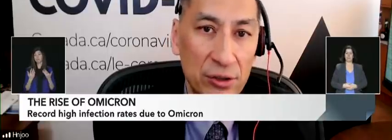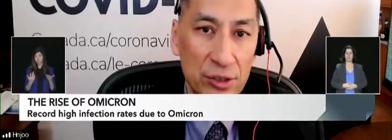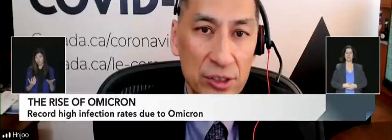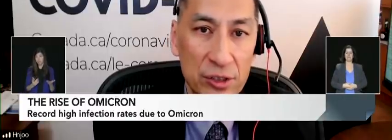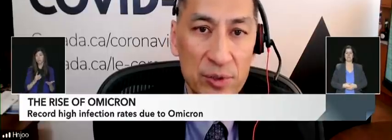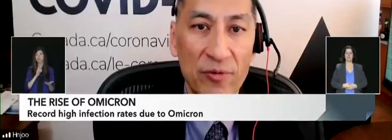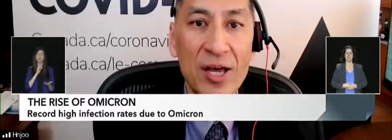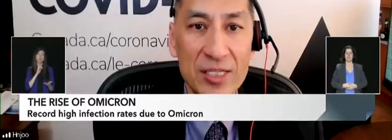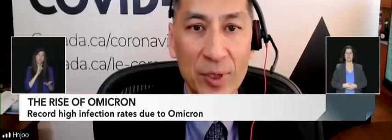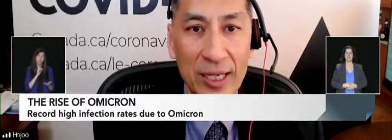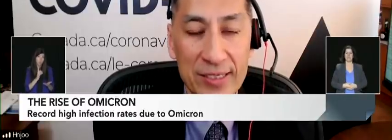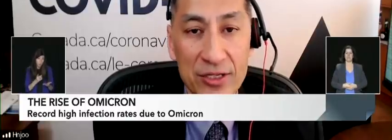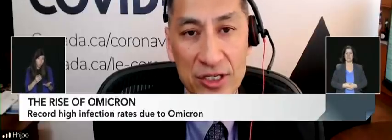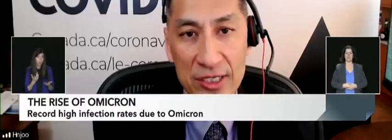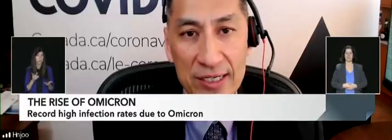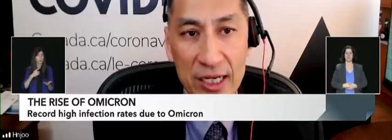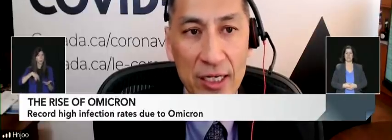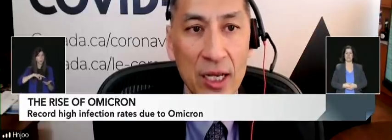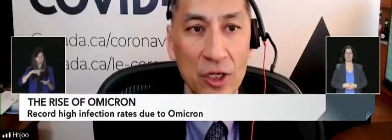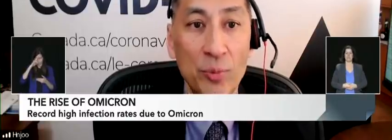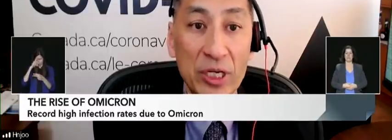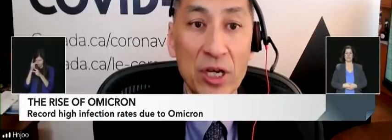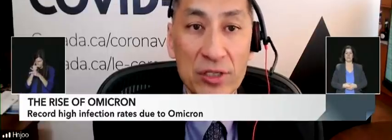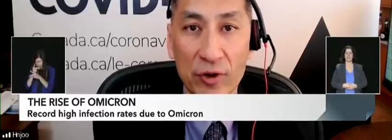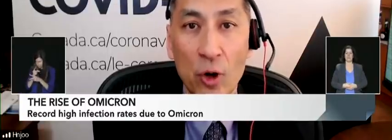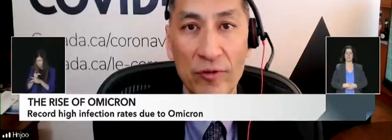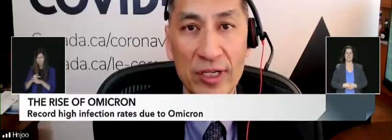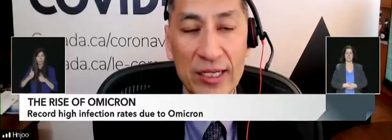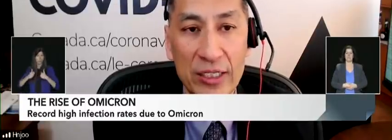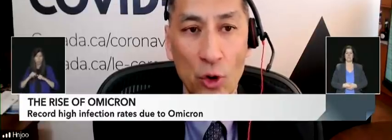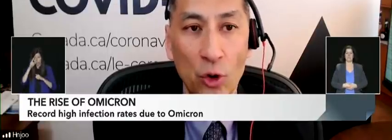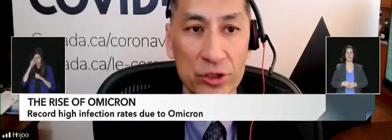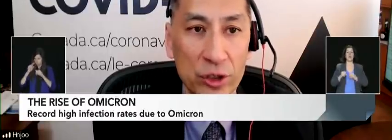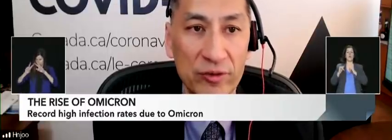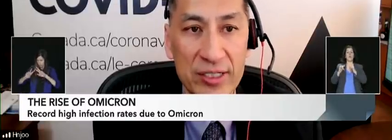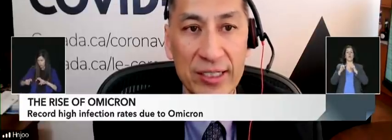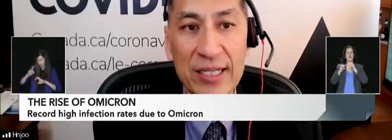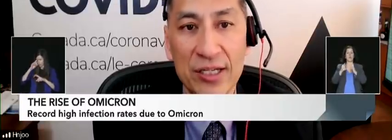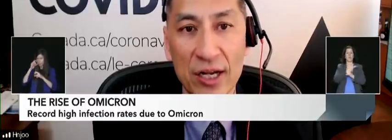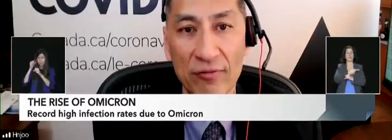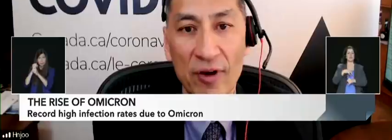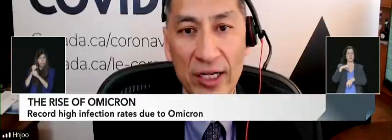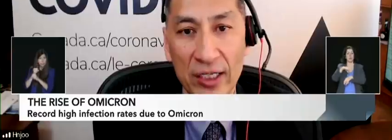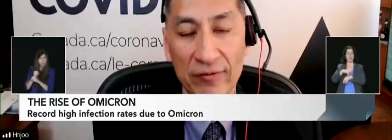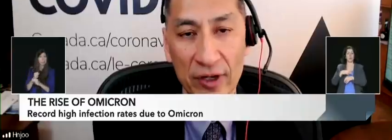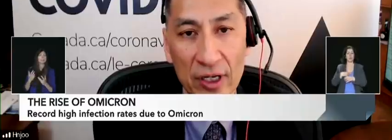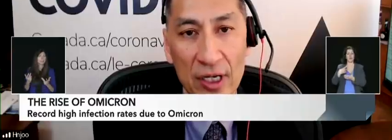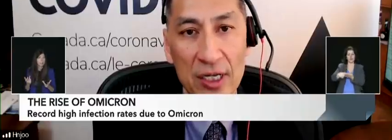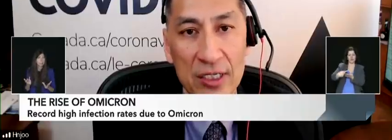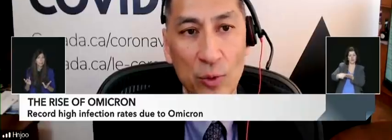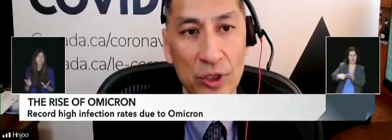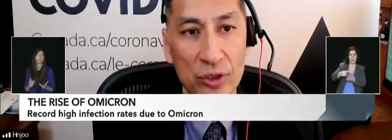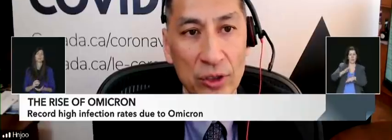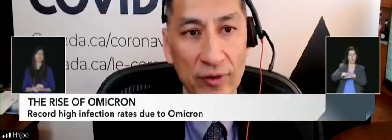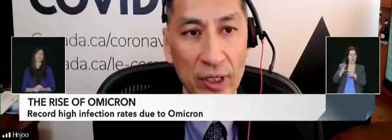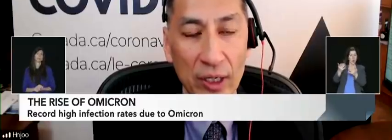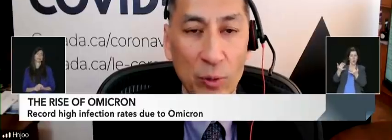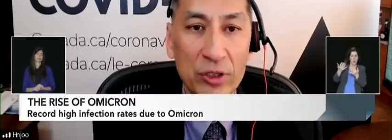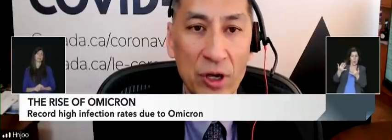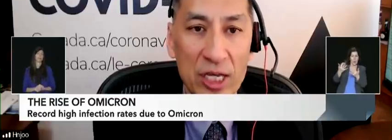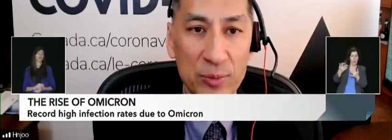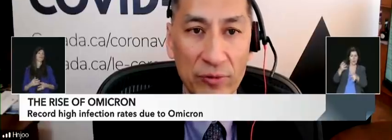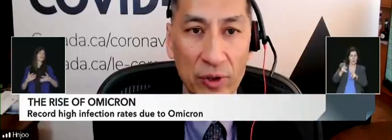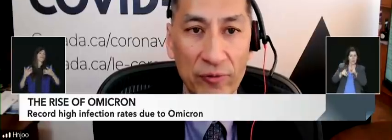provinces and territories in terms of hospitalizations because of COVID-19 or just an incidental finding if someone